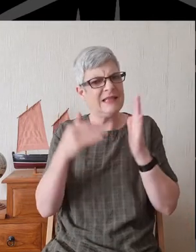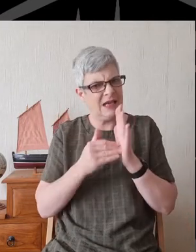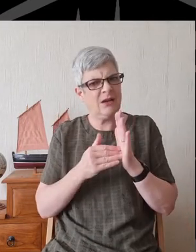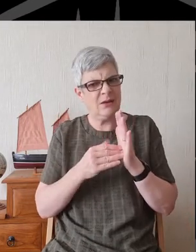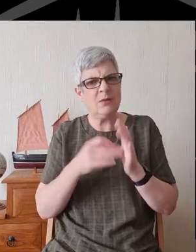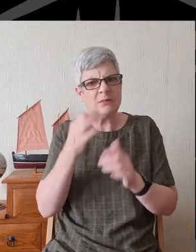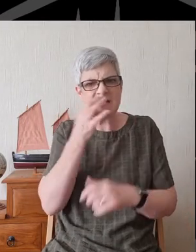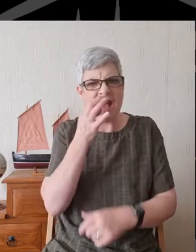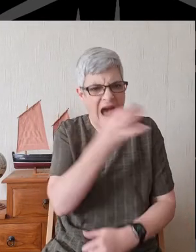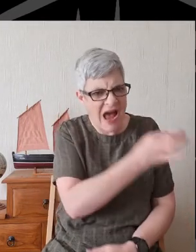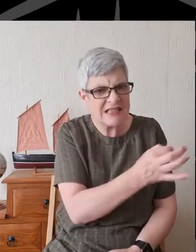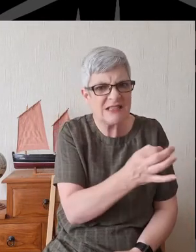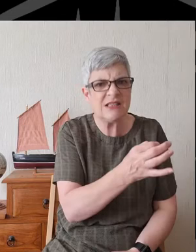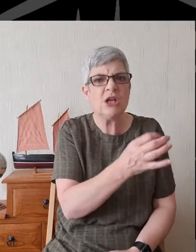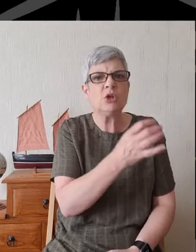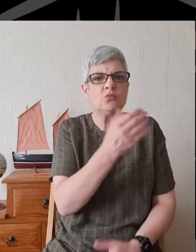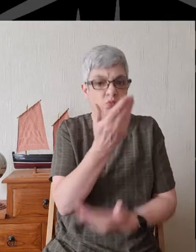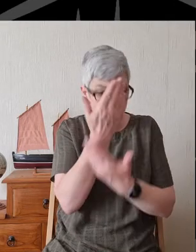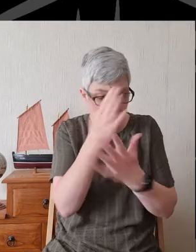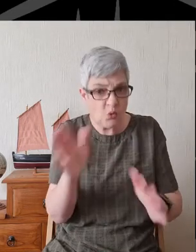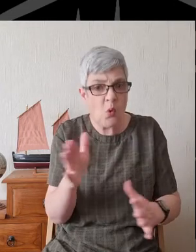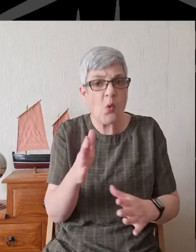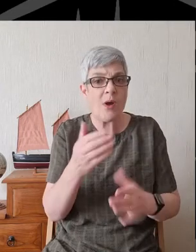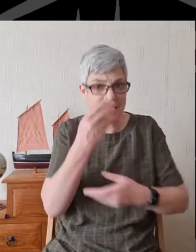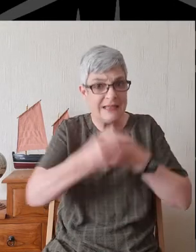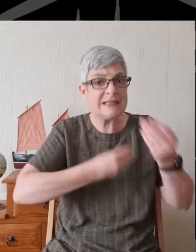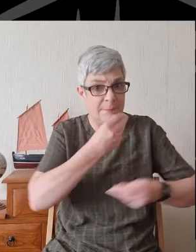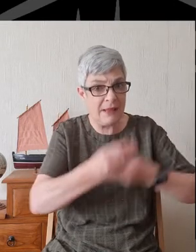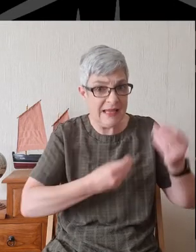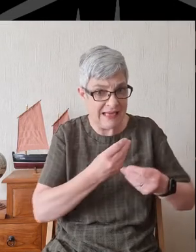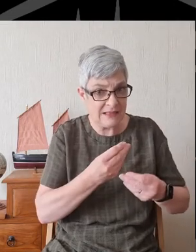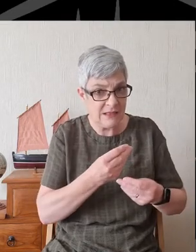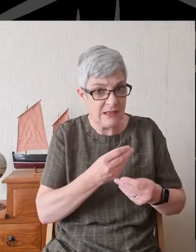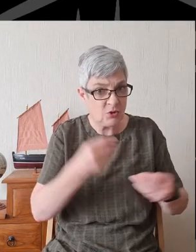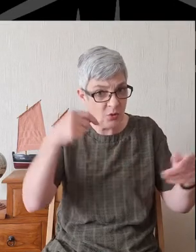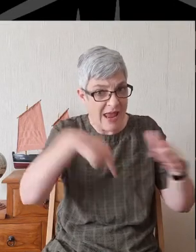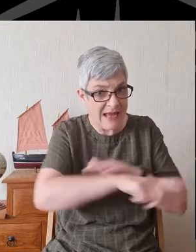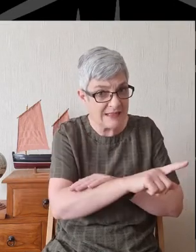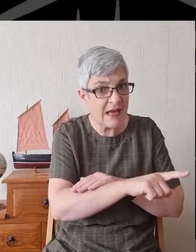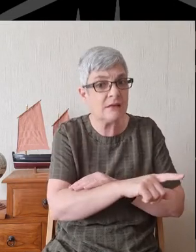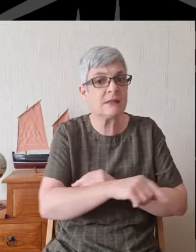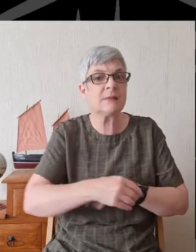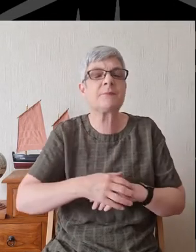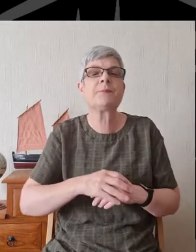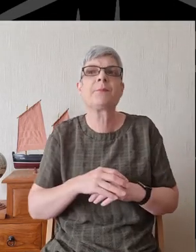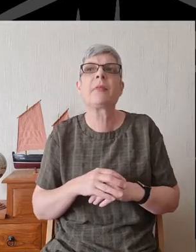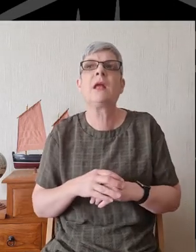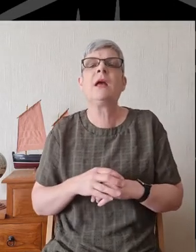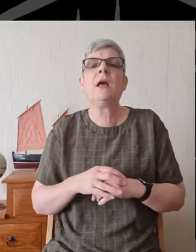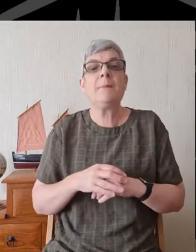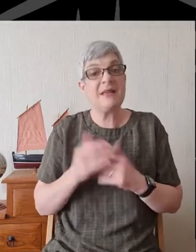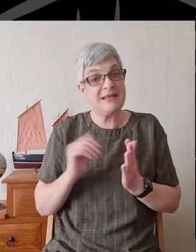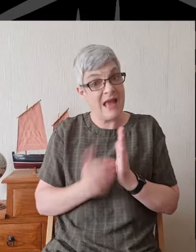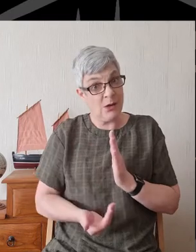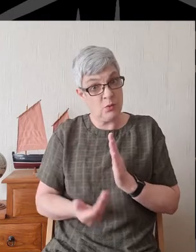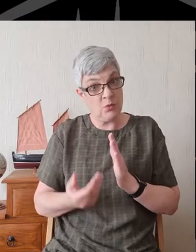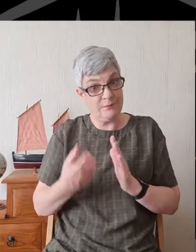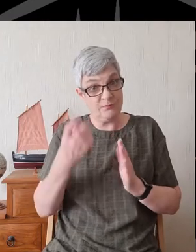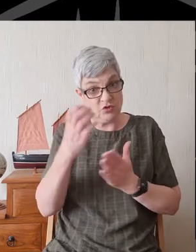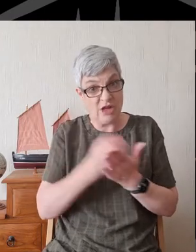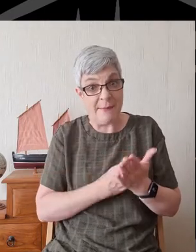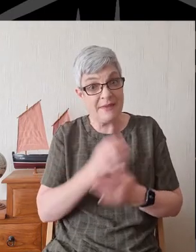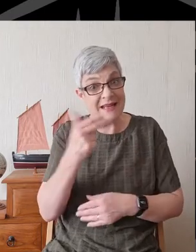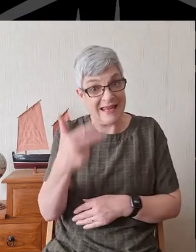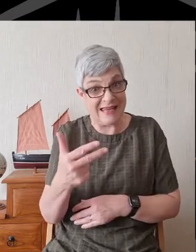and explain that to his fellow exiles. But now in chapter 8, the passage that Helen read for us today, in